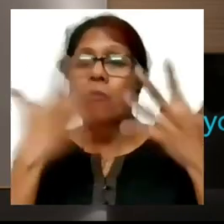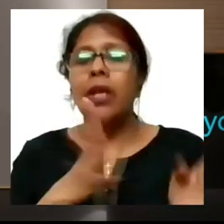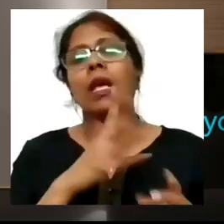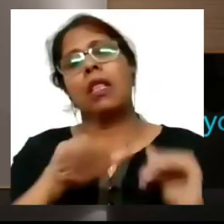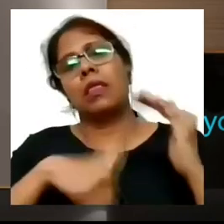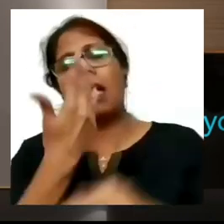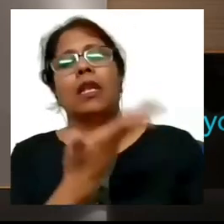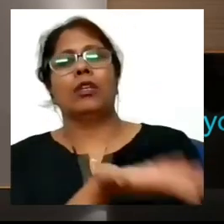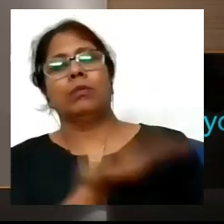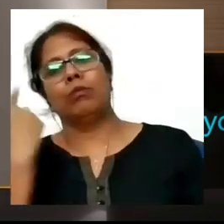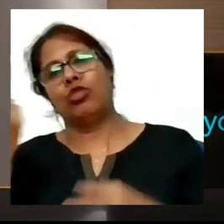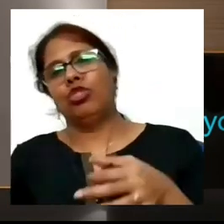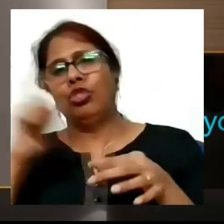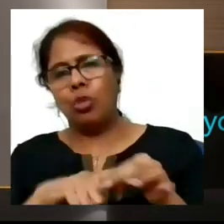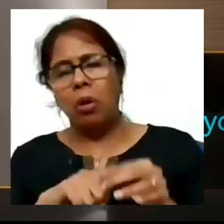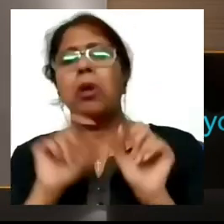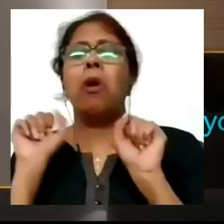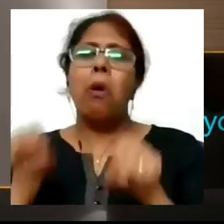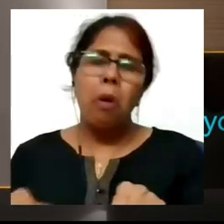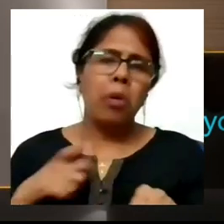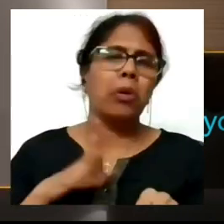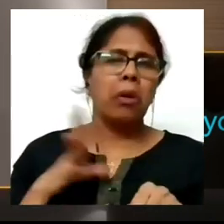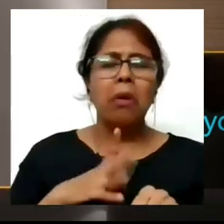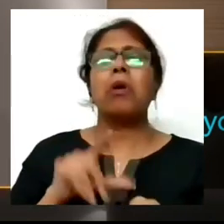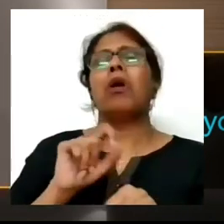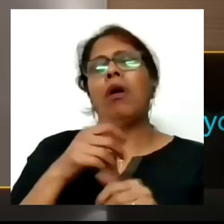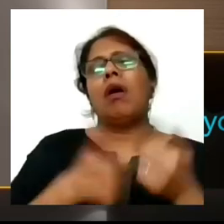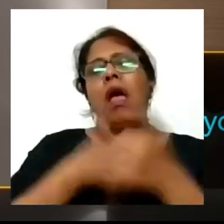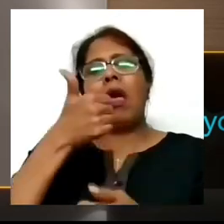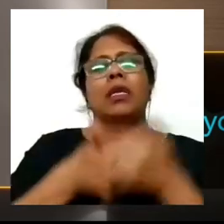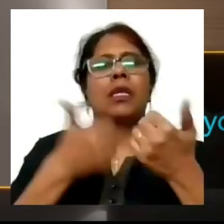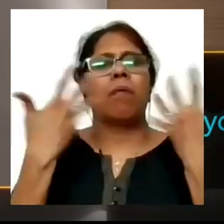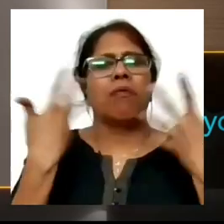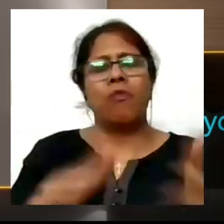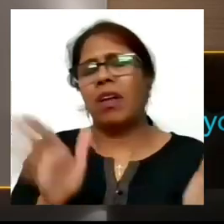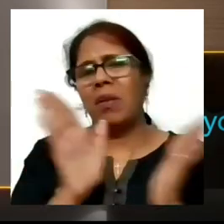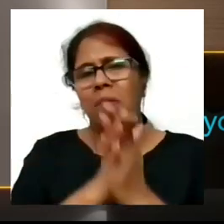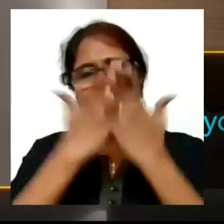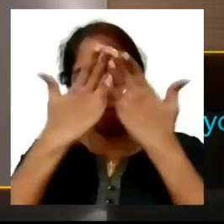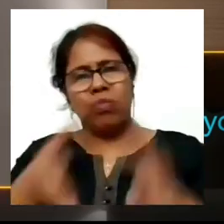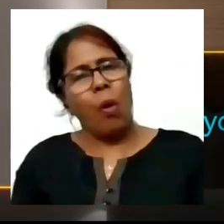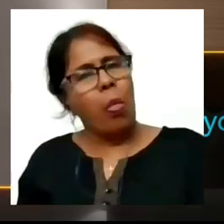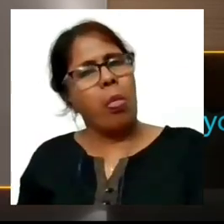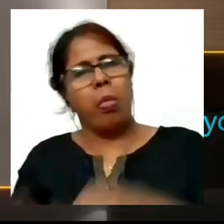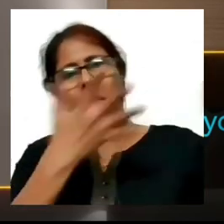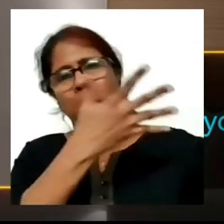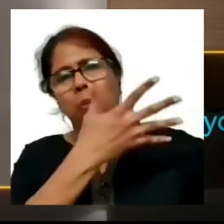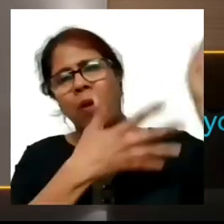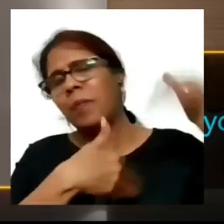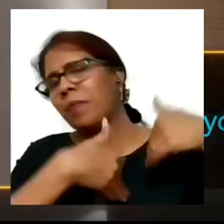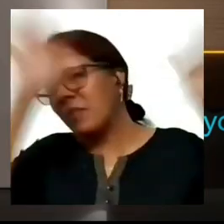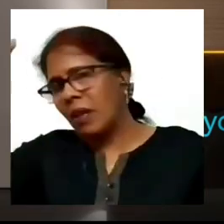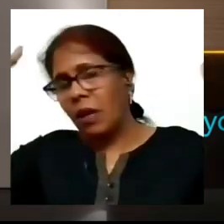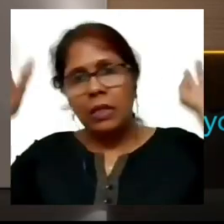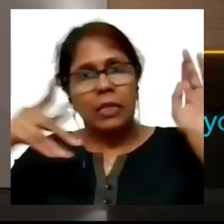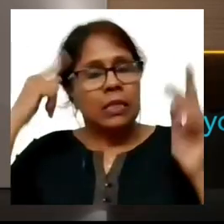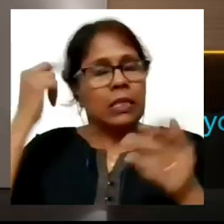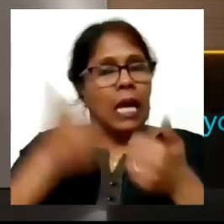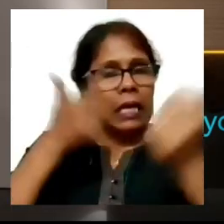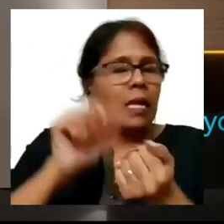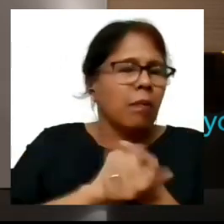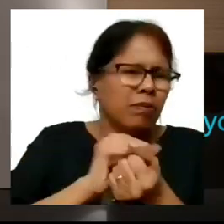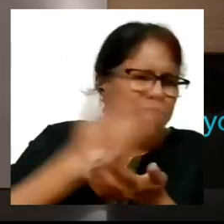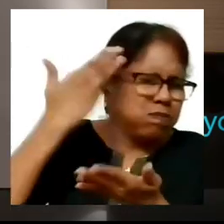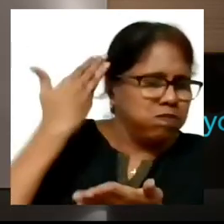my mains and the day I sit for my mains the day the exams end I throw my books away I delete everything I basically erase this exam out of my life